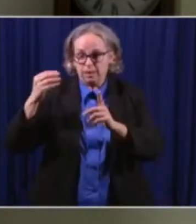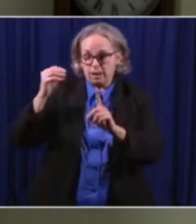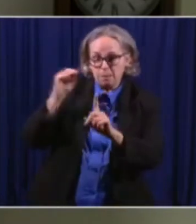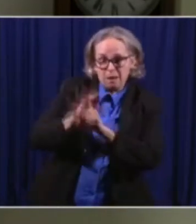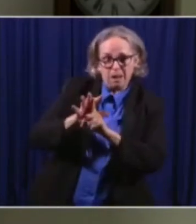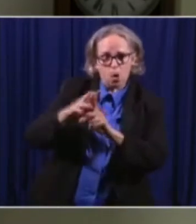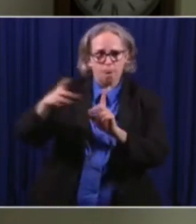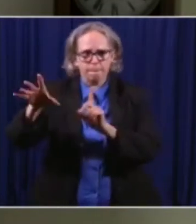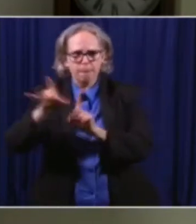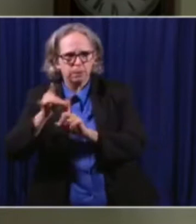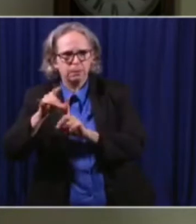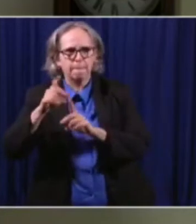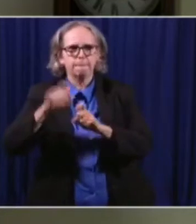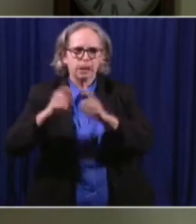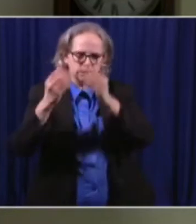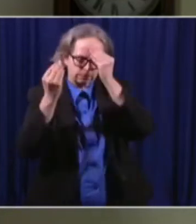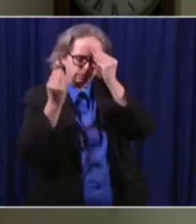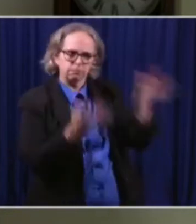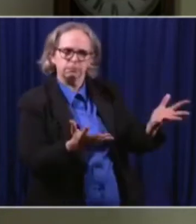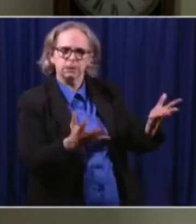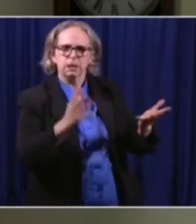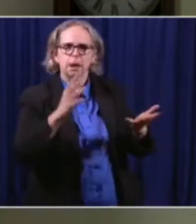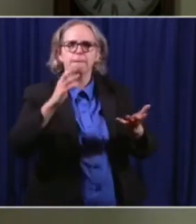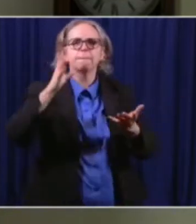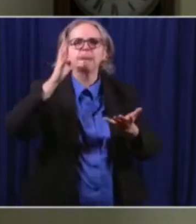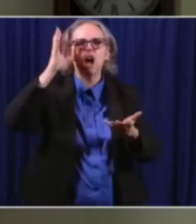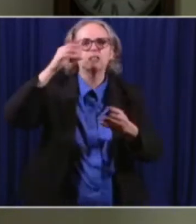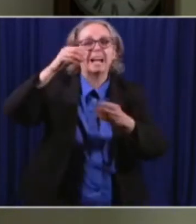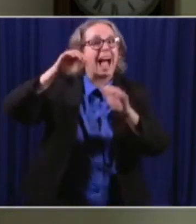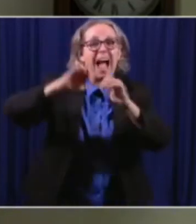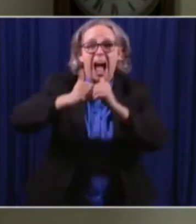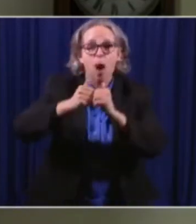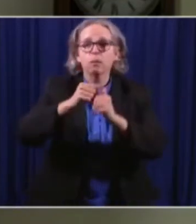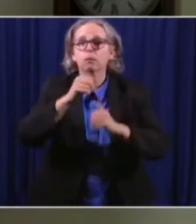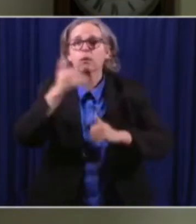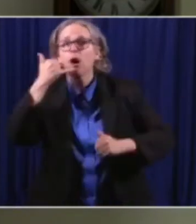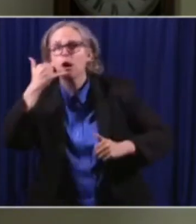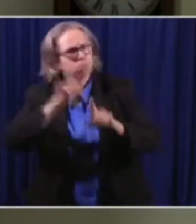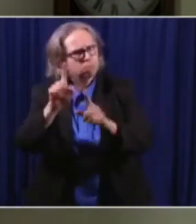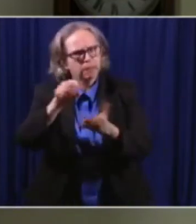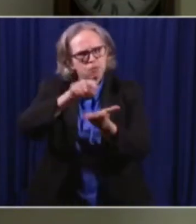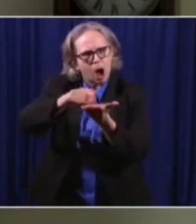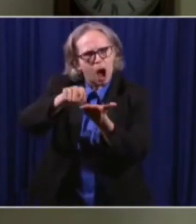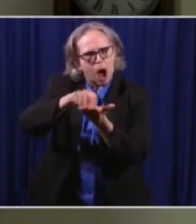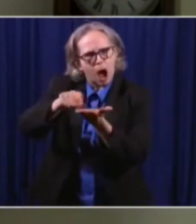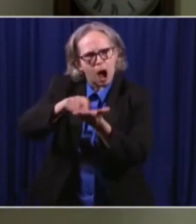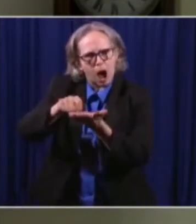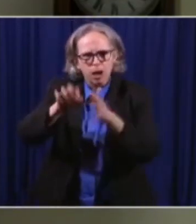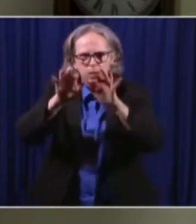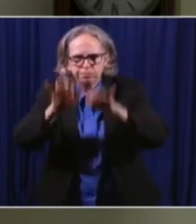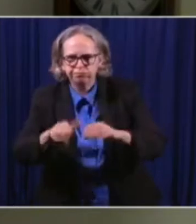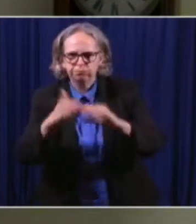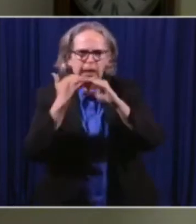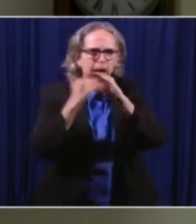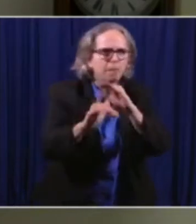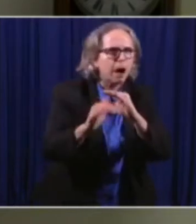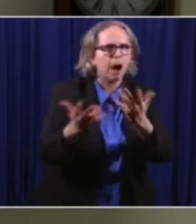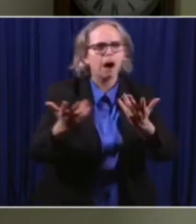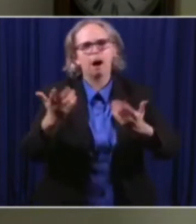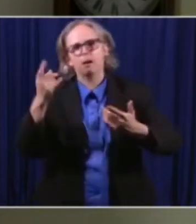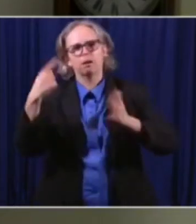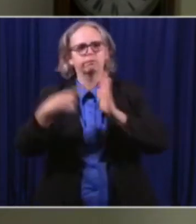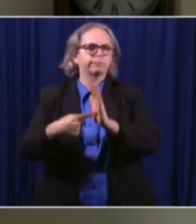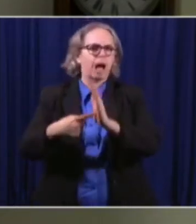with it with a text or they could do with an email. Talk about tell them about this and include as much